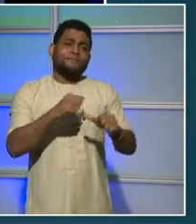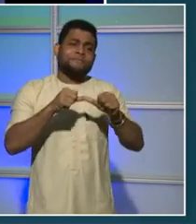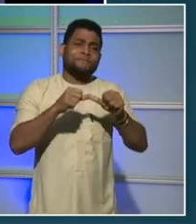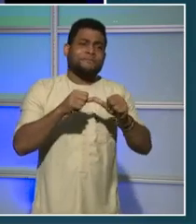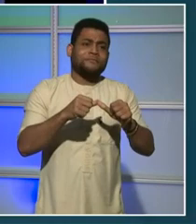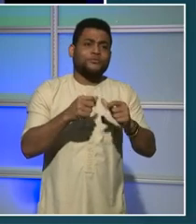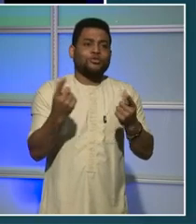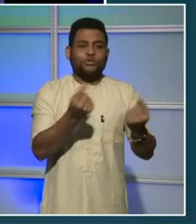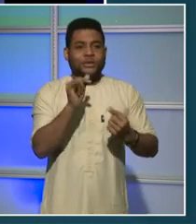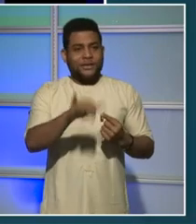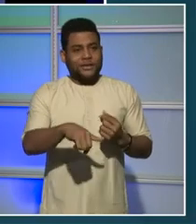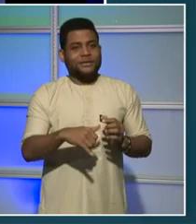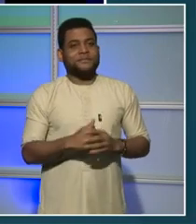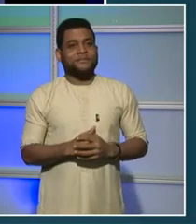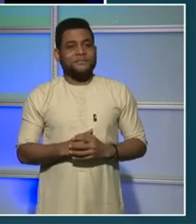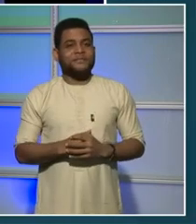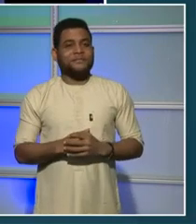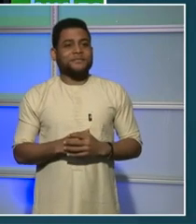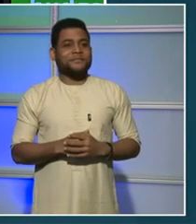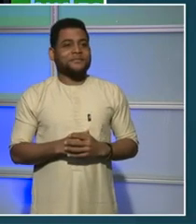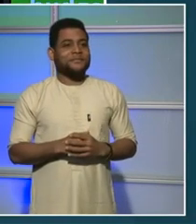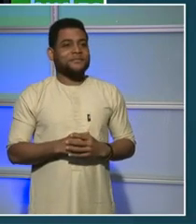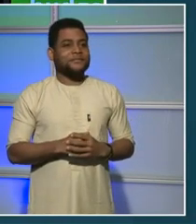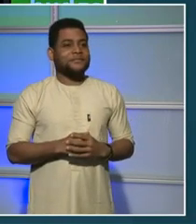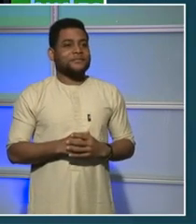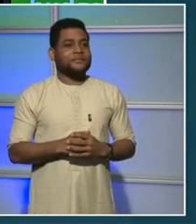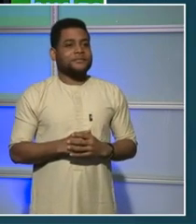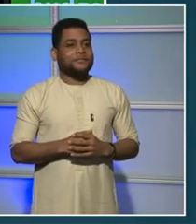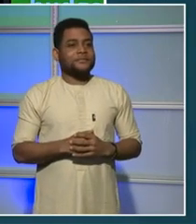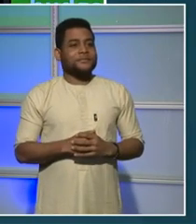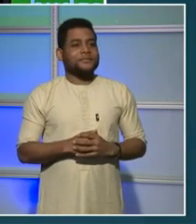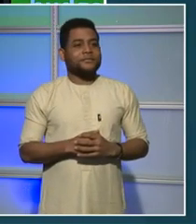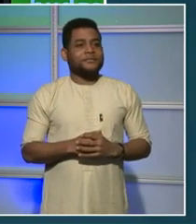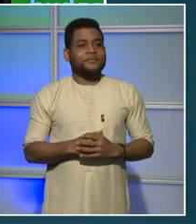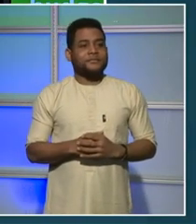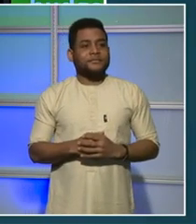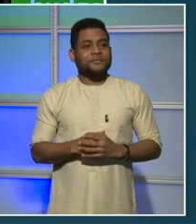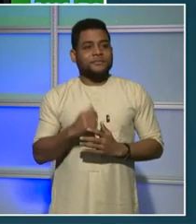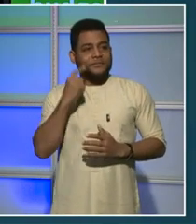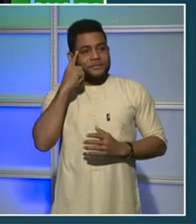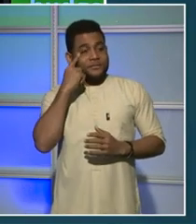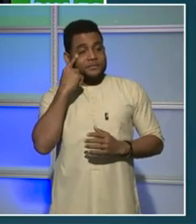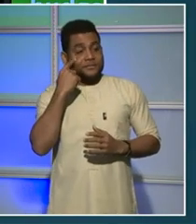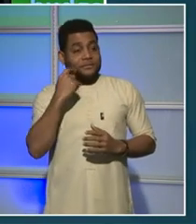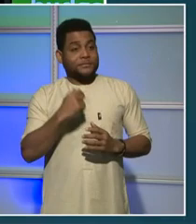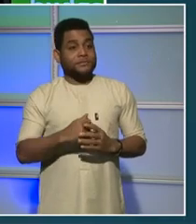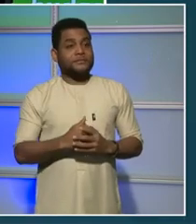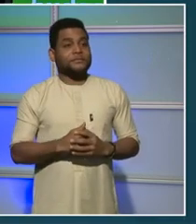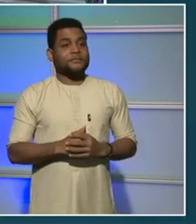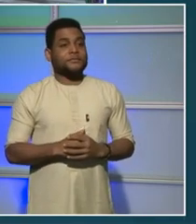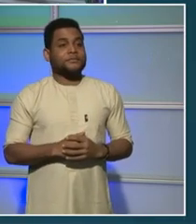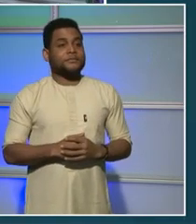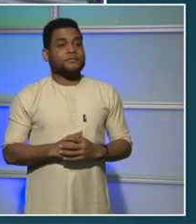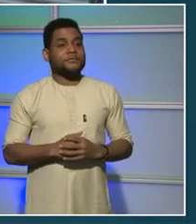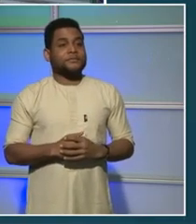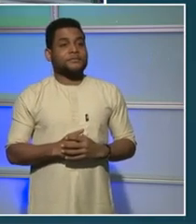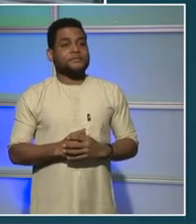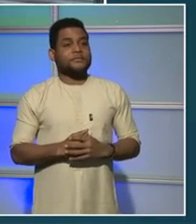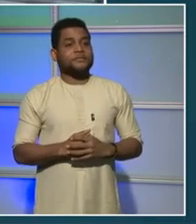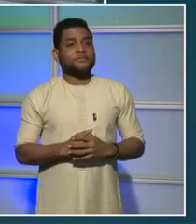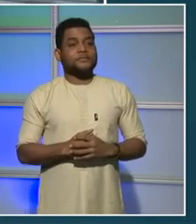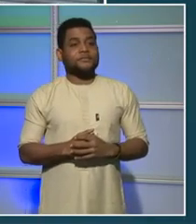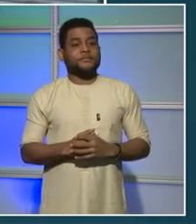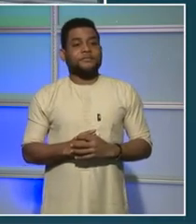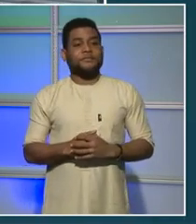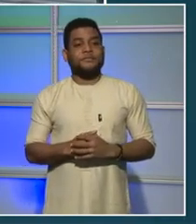work. Thank you, Mayor. We're going to go to our next in-studio question. Julia? Our next COVID